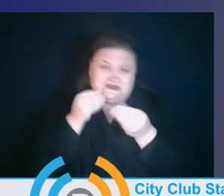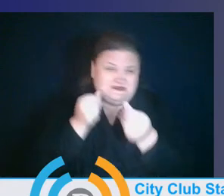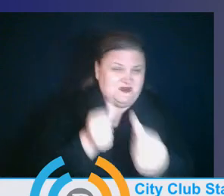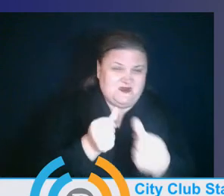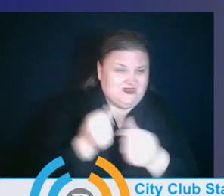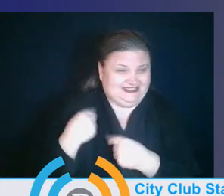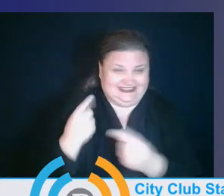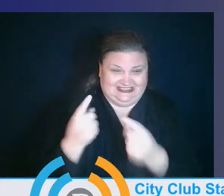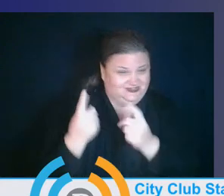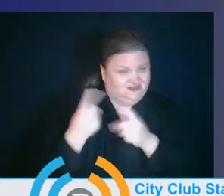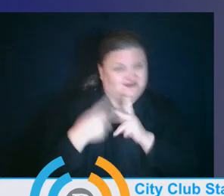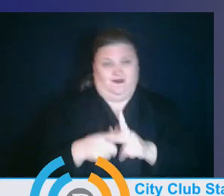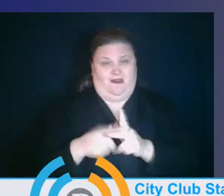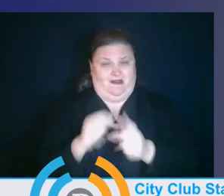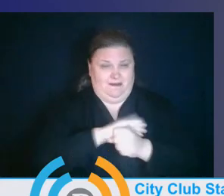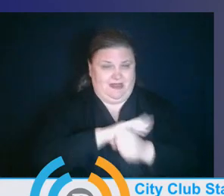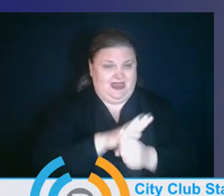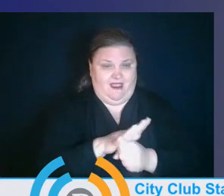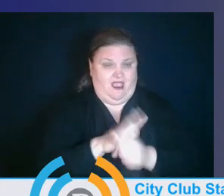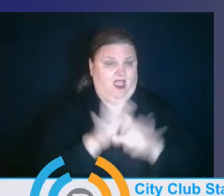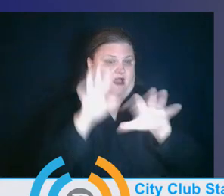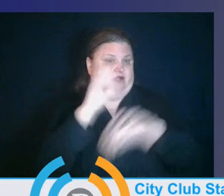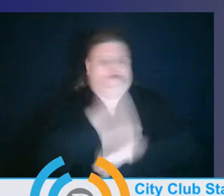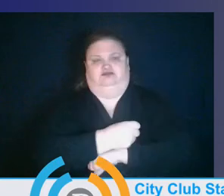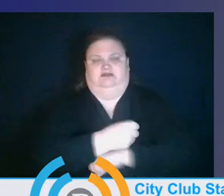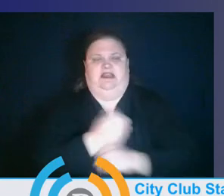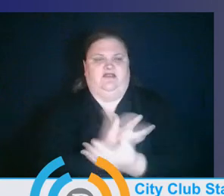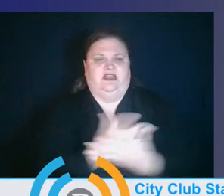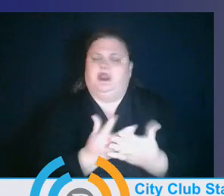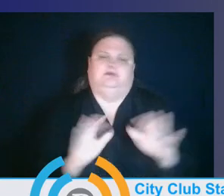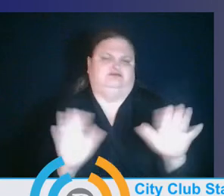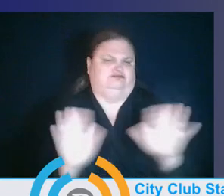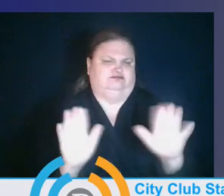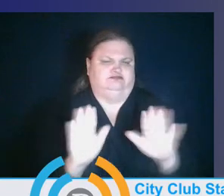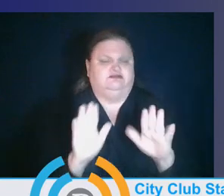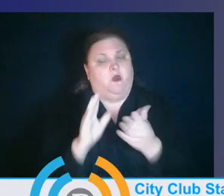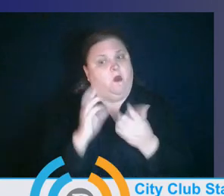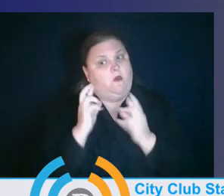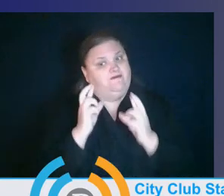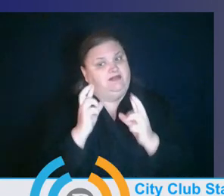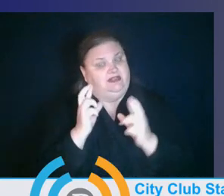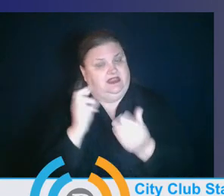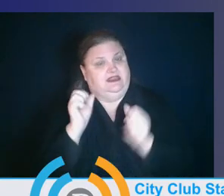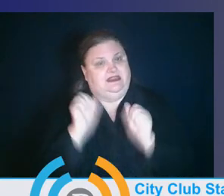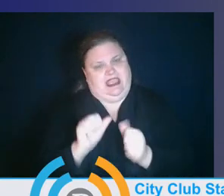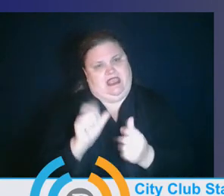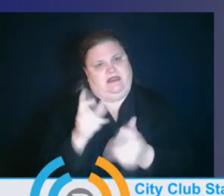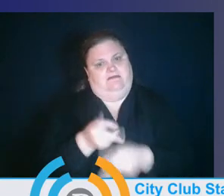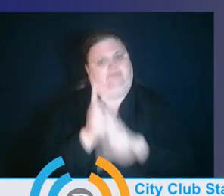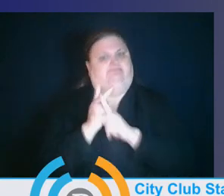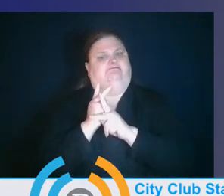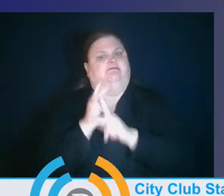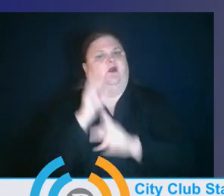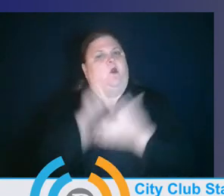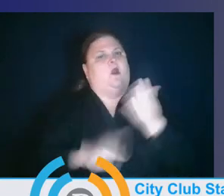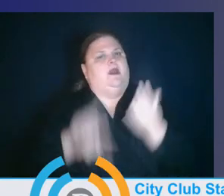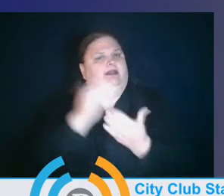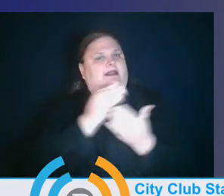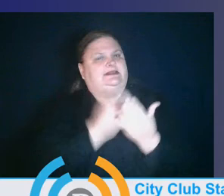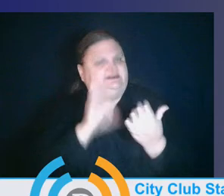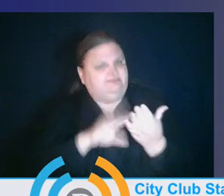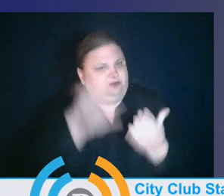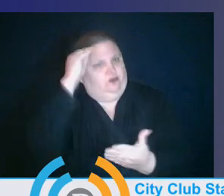have a few questions and I'm hoping that we can apply some of those lessons learned to the KTOL space as well. So a couple questions here.